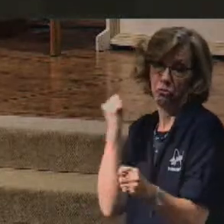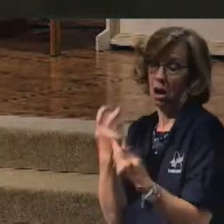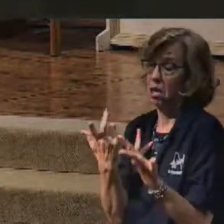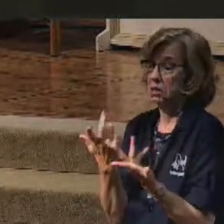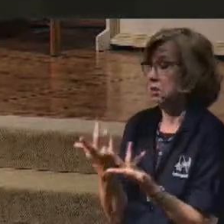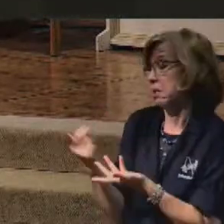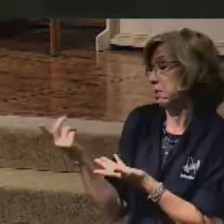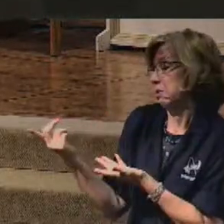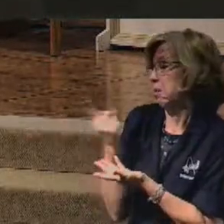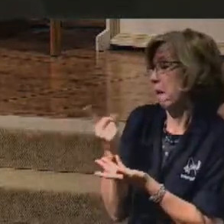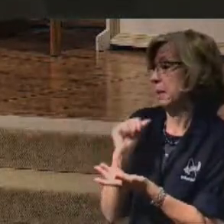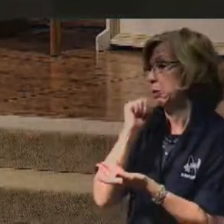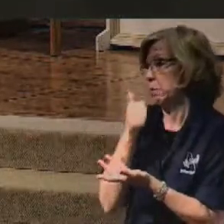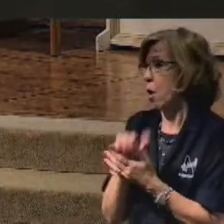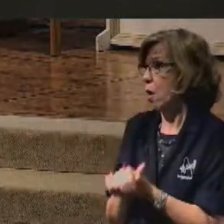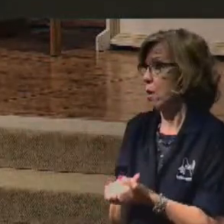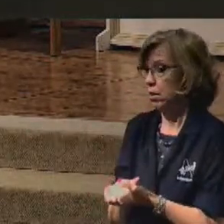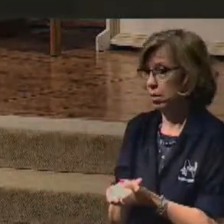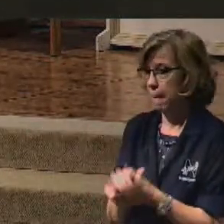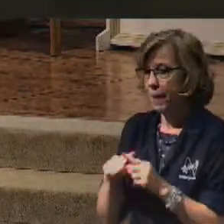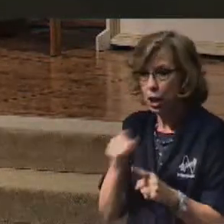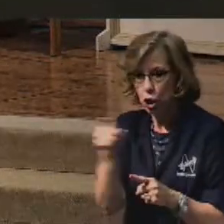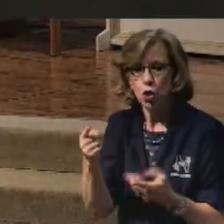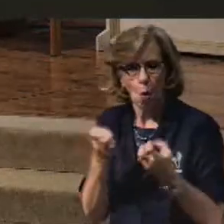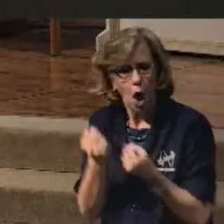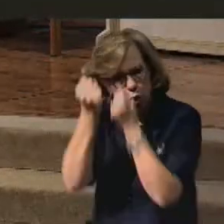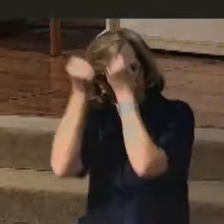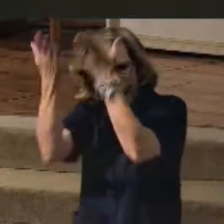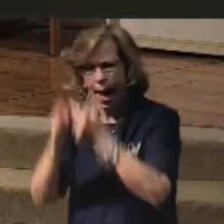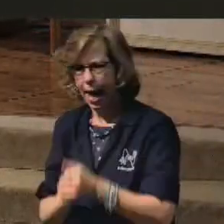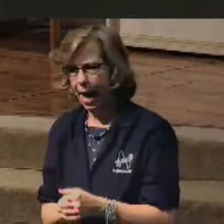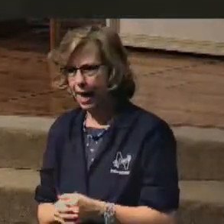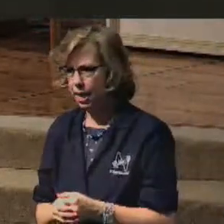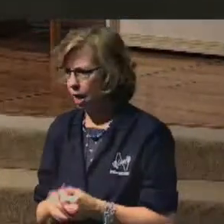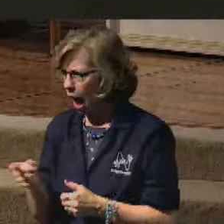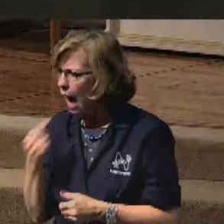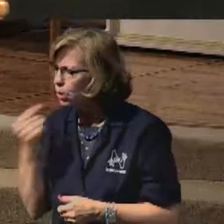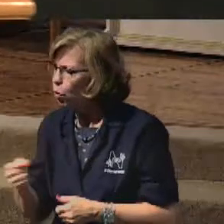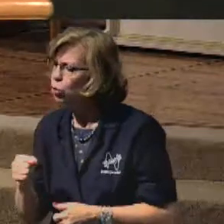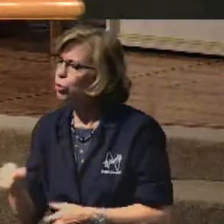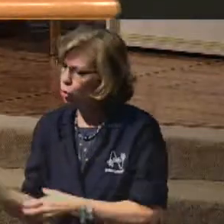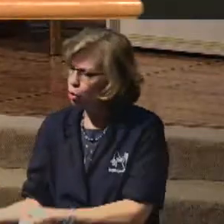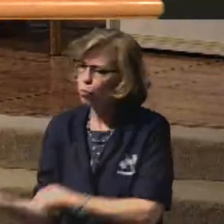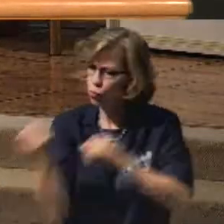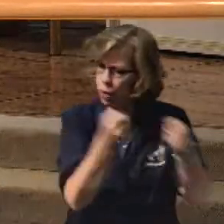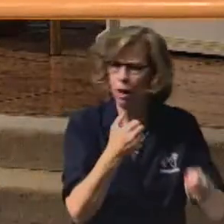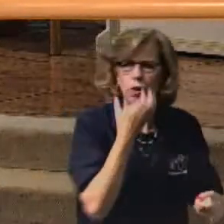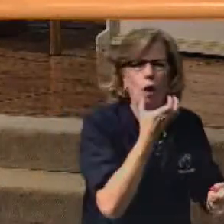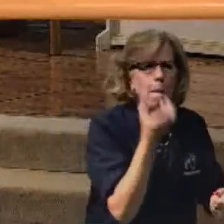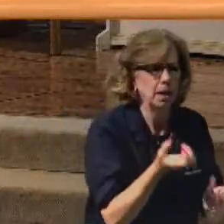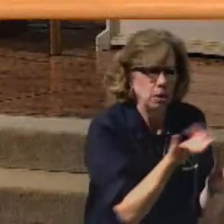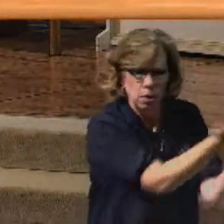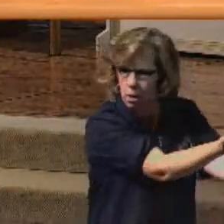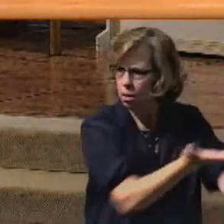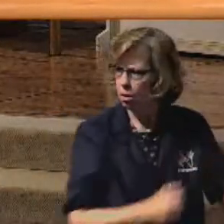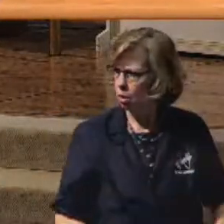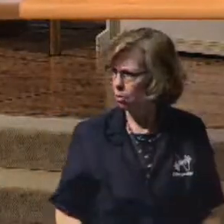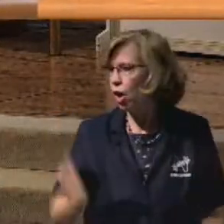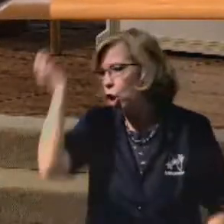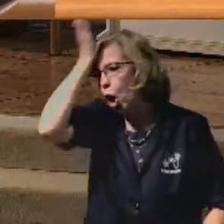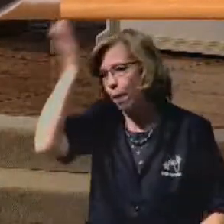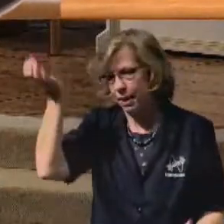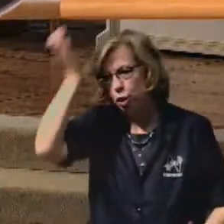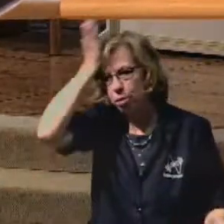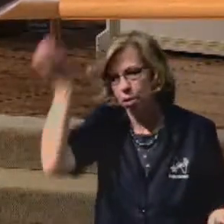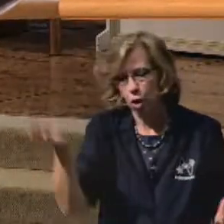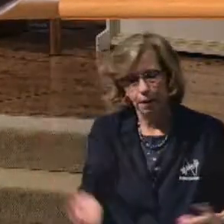be obedient right there, Johnny, on the spot. I was with the Applegate family last night, and I was texting him about his display.